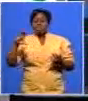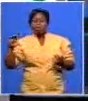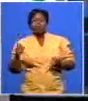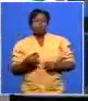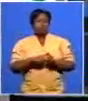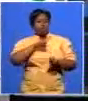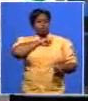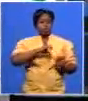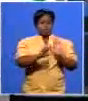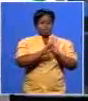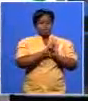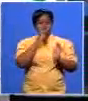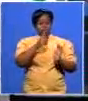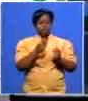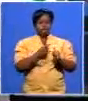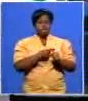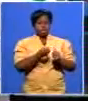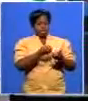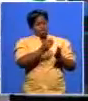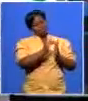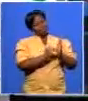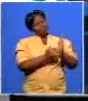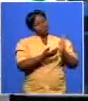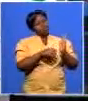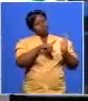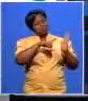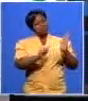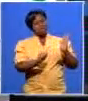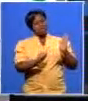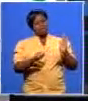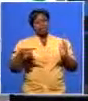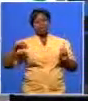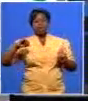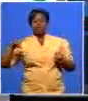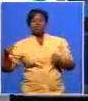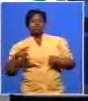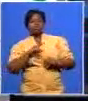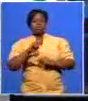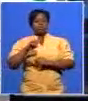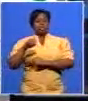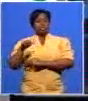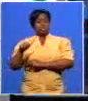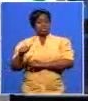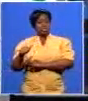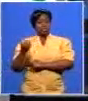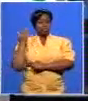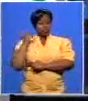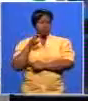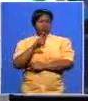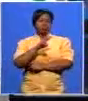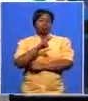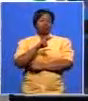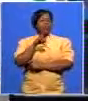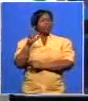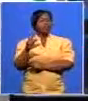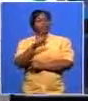i i looked into the numbers and and looked into da id in 2006 they were at 53 uh we're